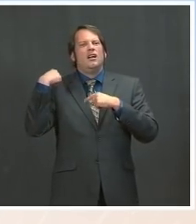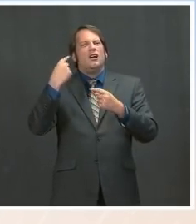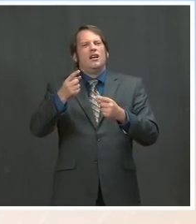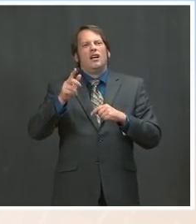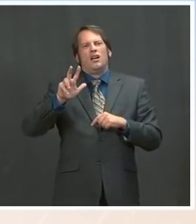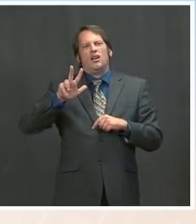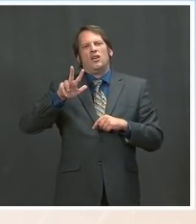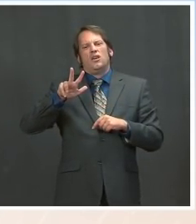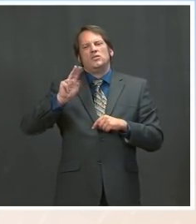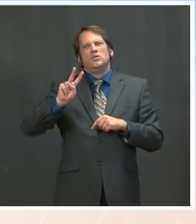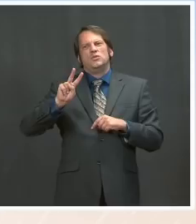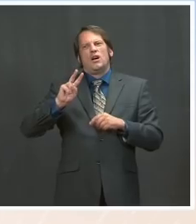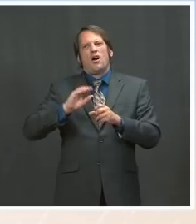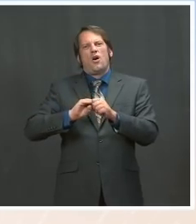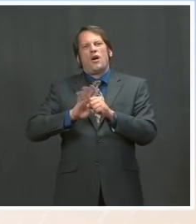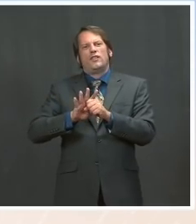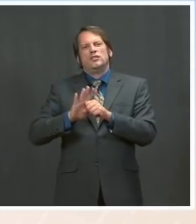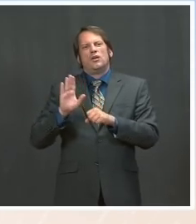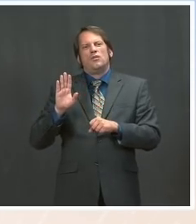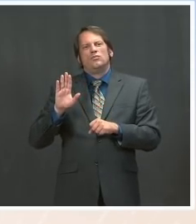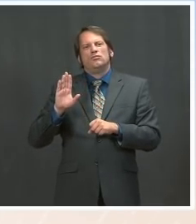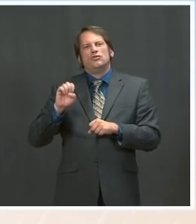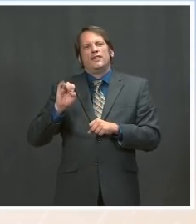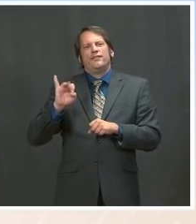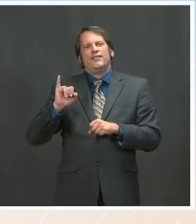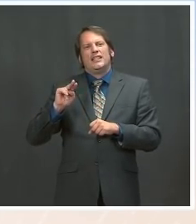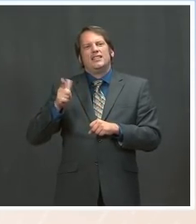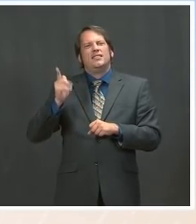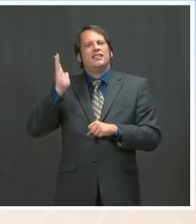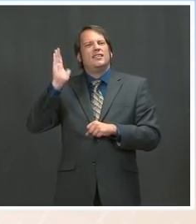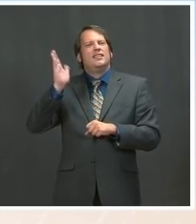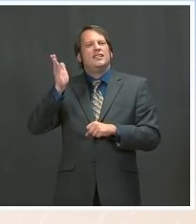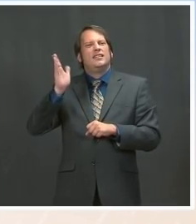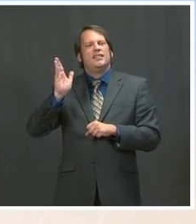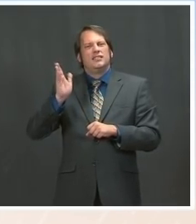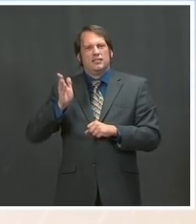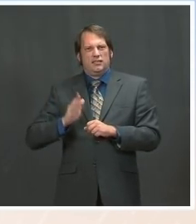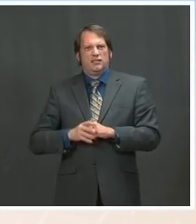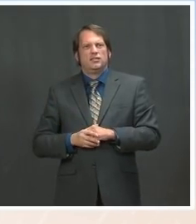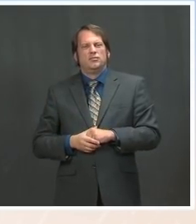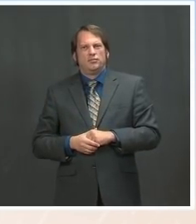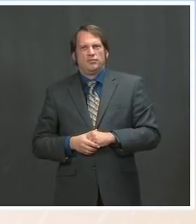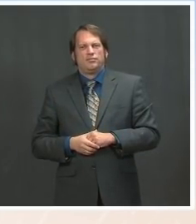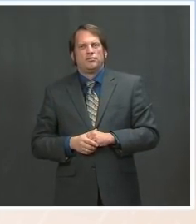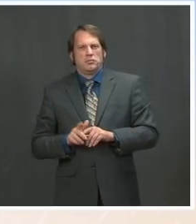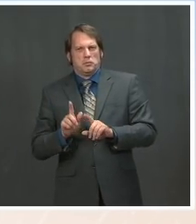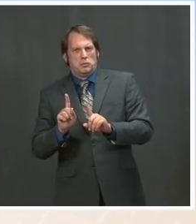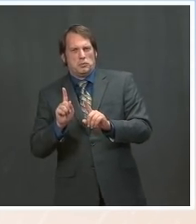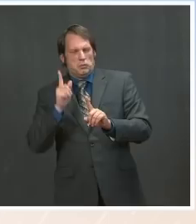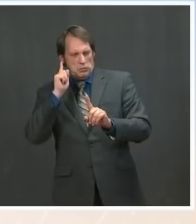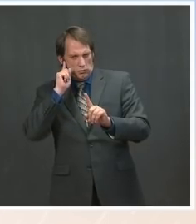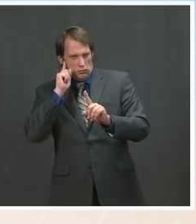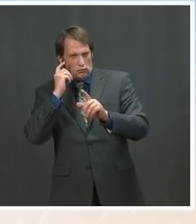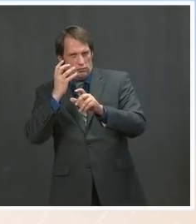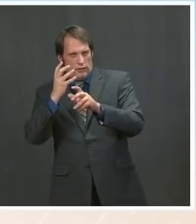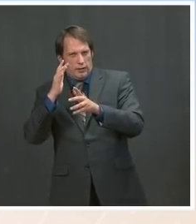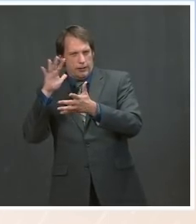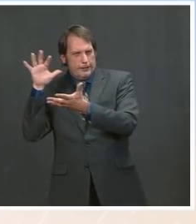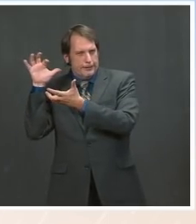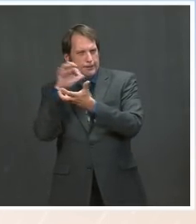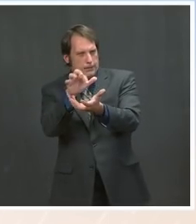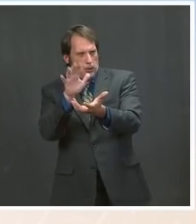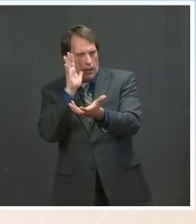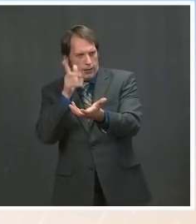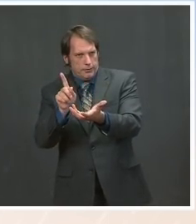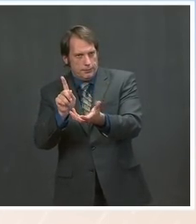just two on guns. One was happenstance in Georgia. You know, if the daily schedule represents a public expression of the White